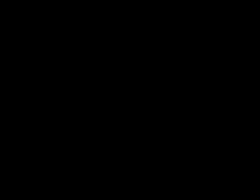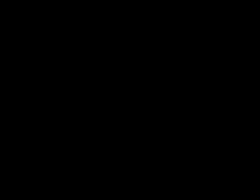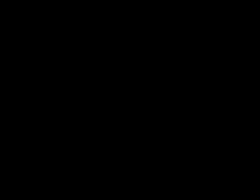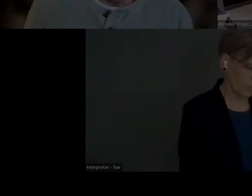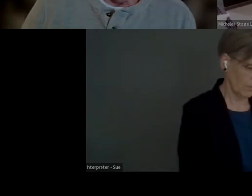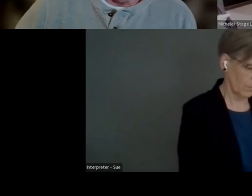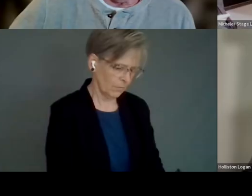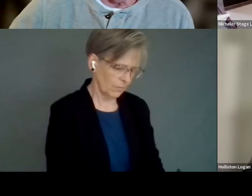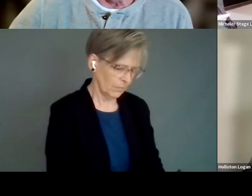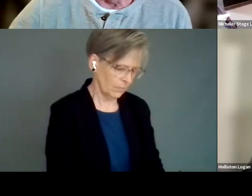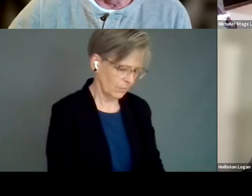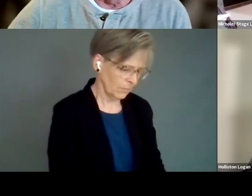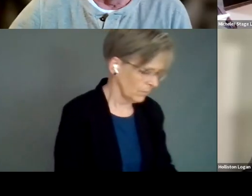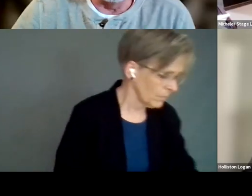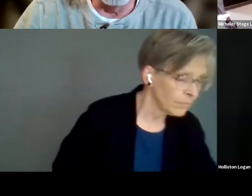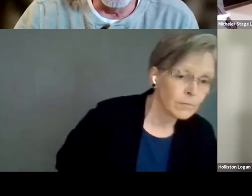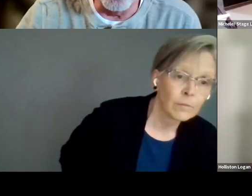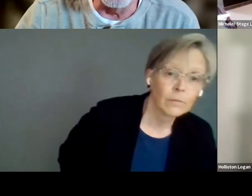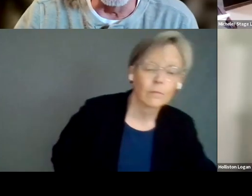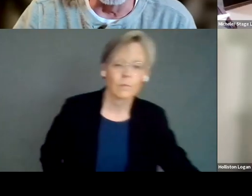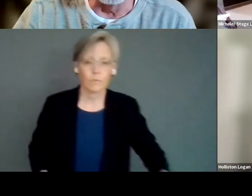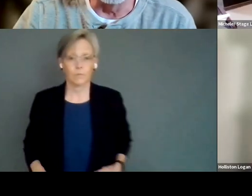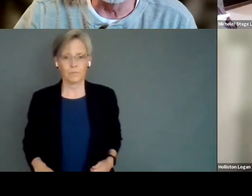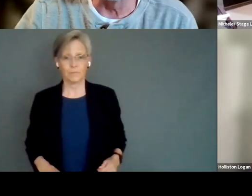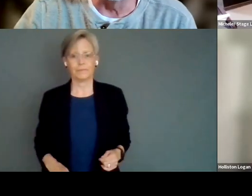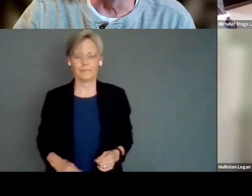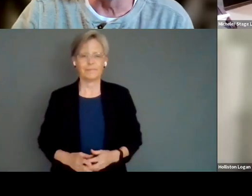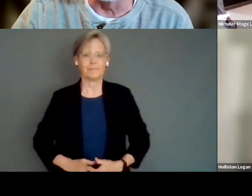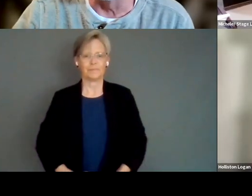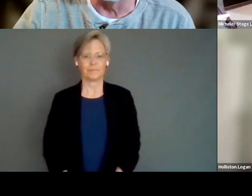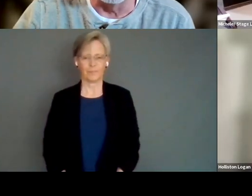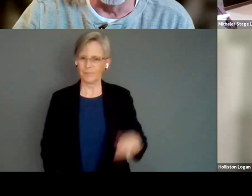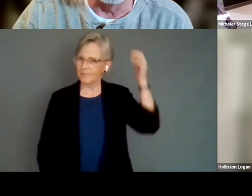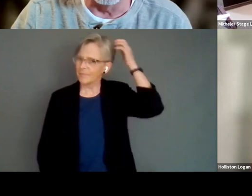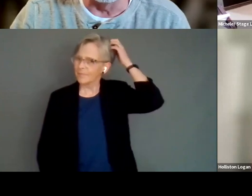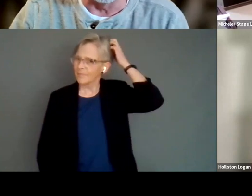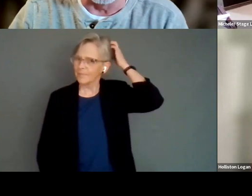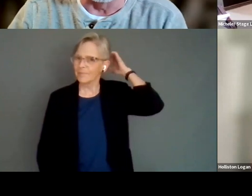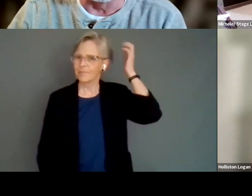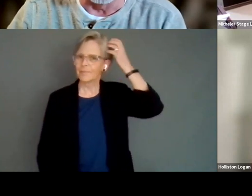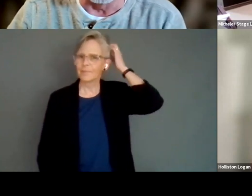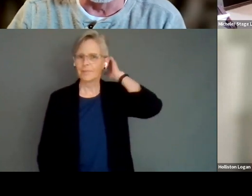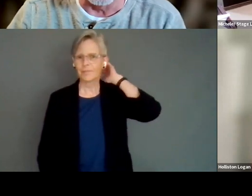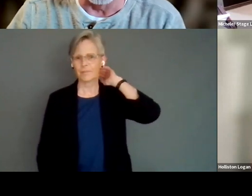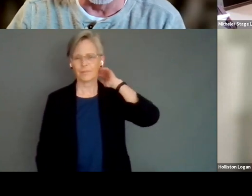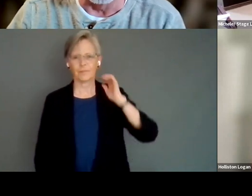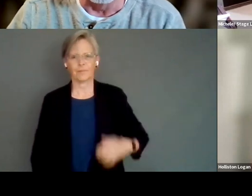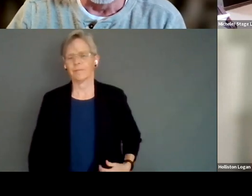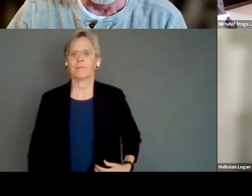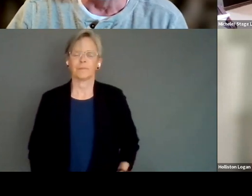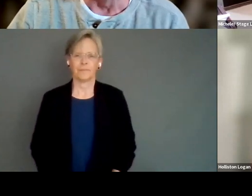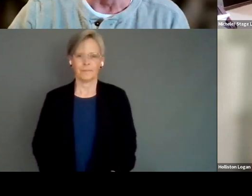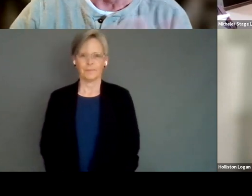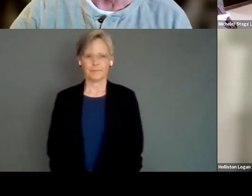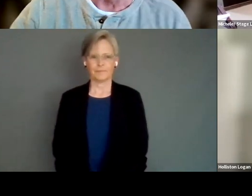Okay all right well I'll give my little spiel to start with and then we can carry on